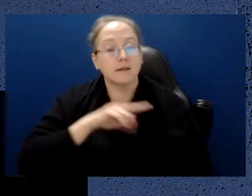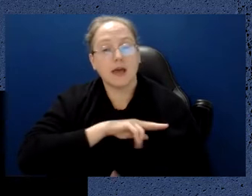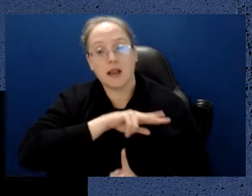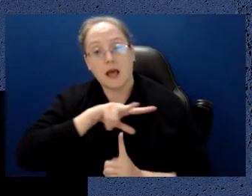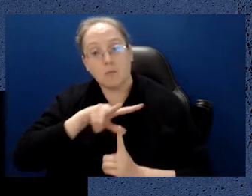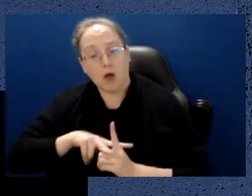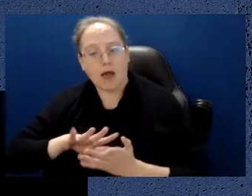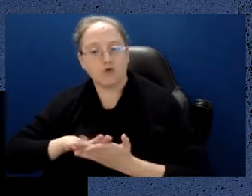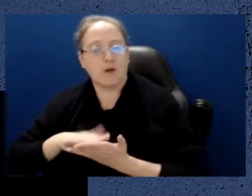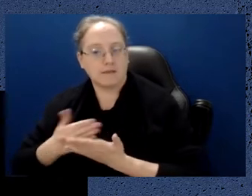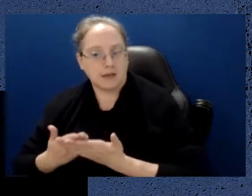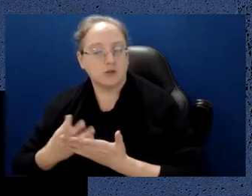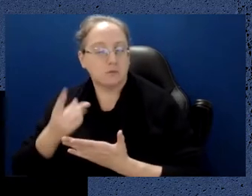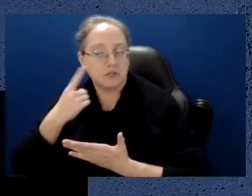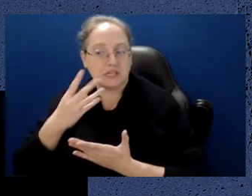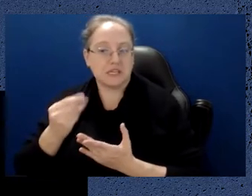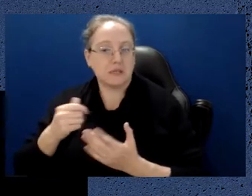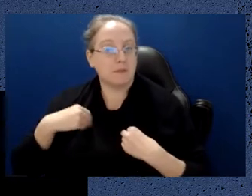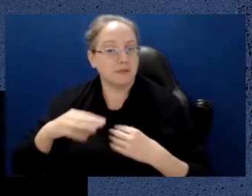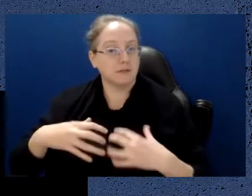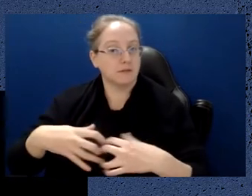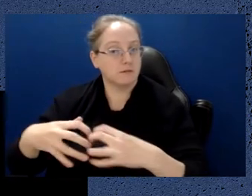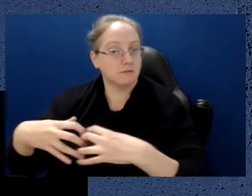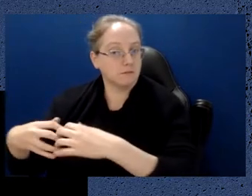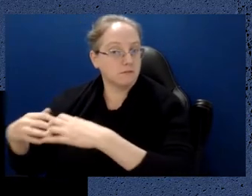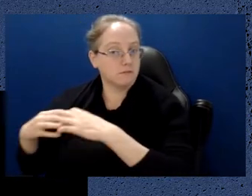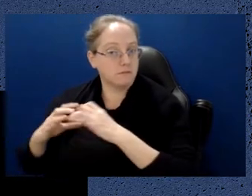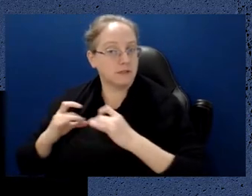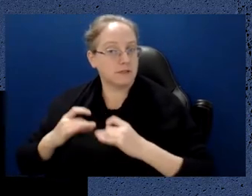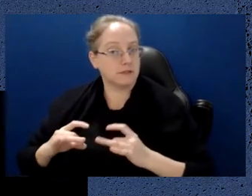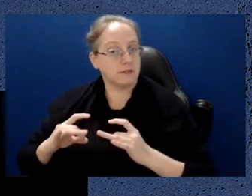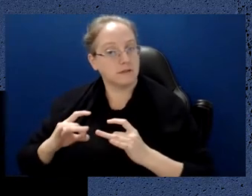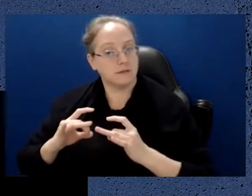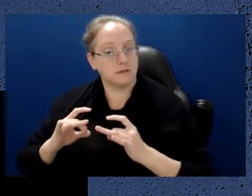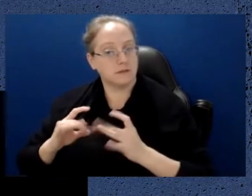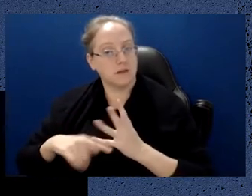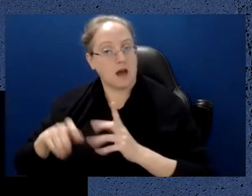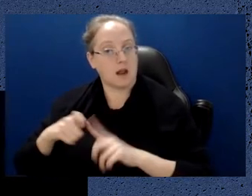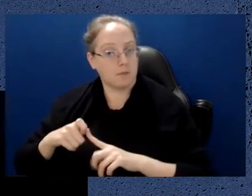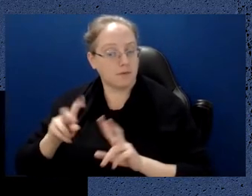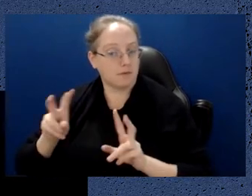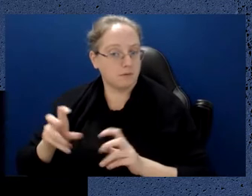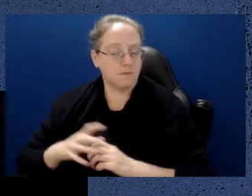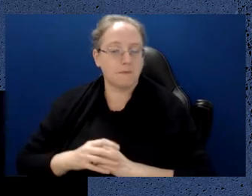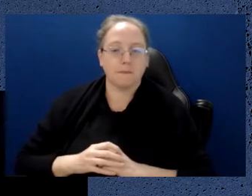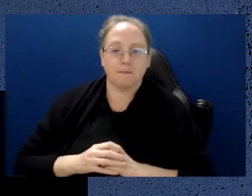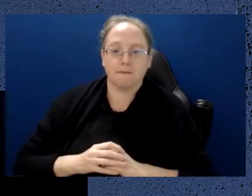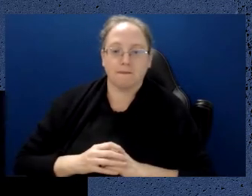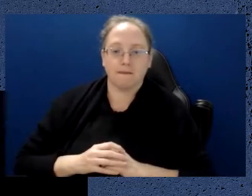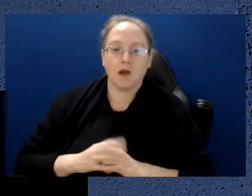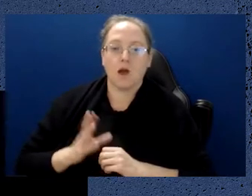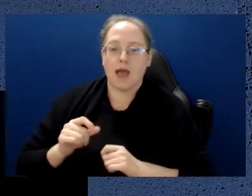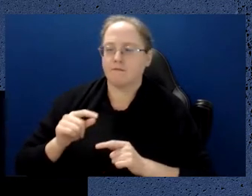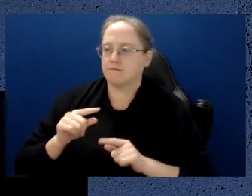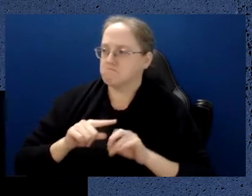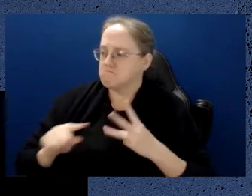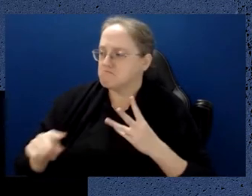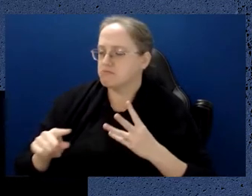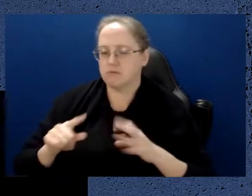of startups that are particularly Australian and they cover a range of areas from quantum computing